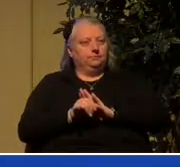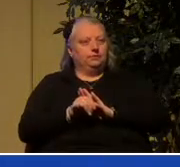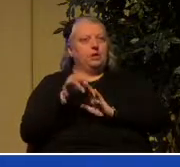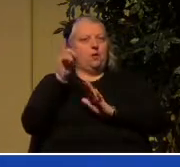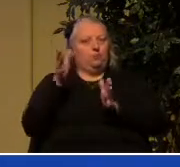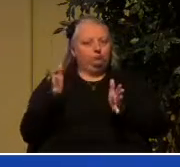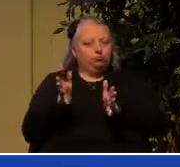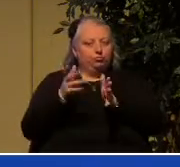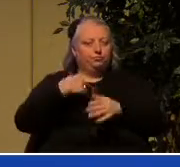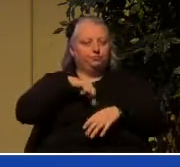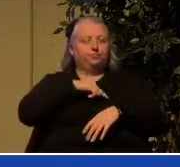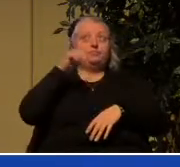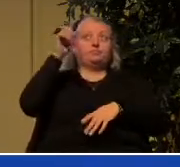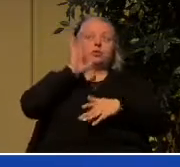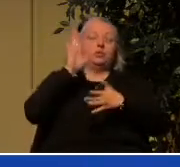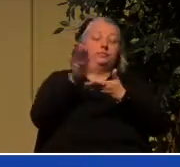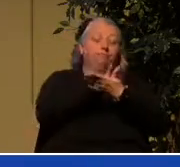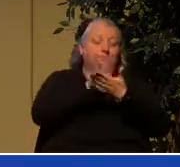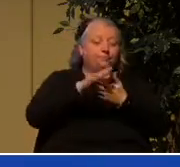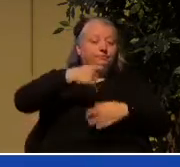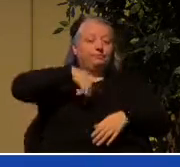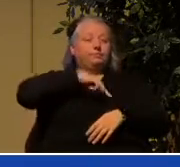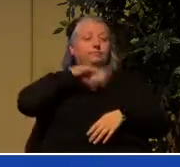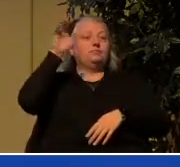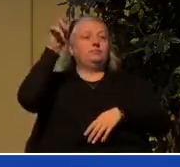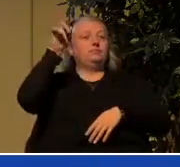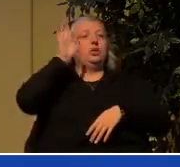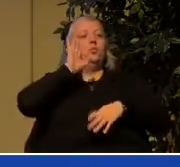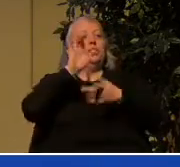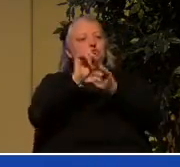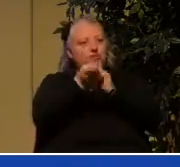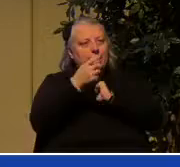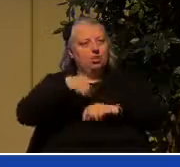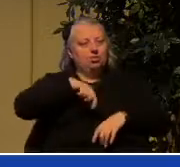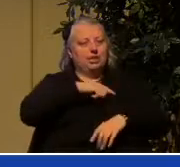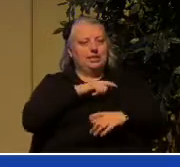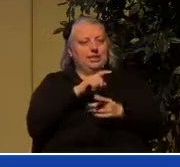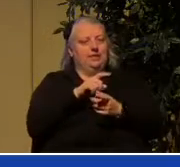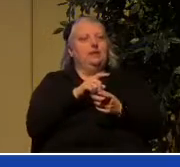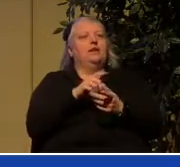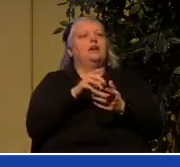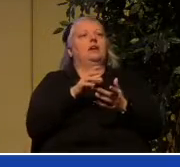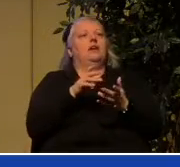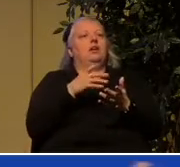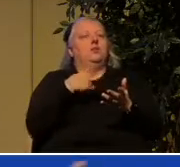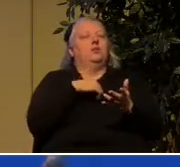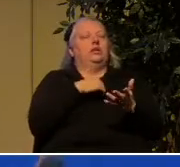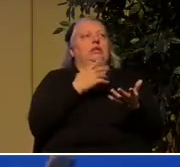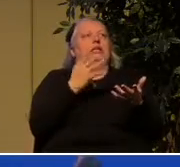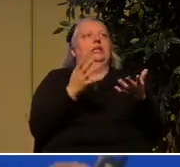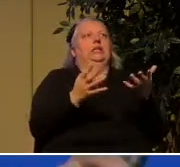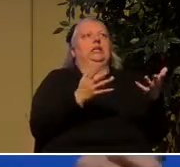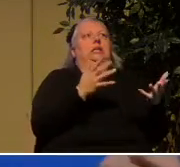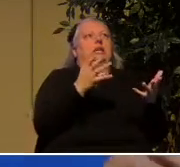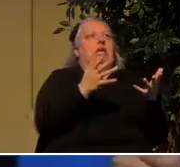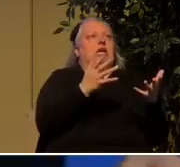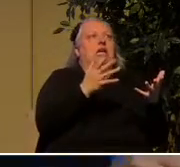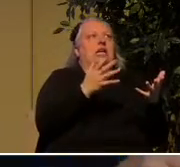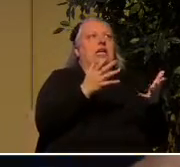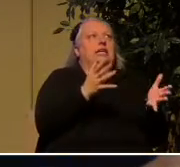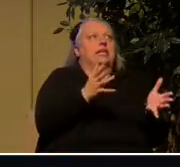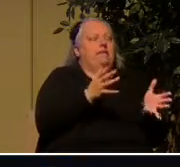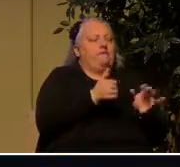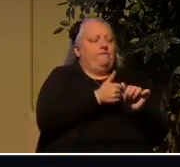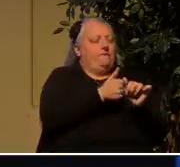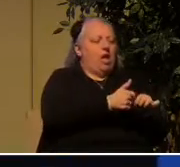it will change us it will transform us when we are out of sorts living by the works of the flesh